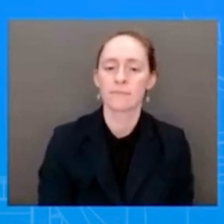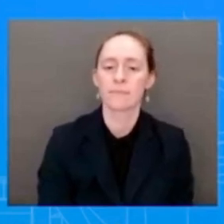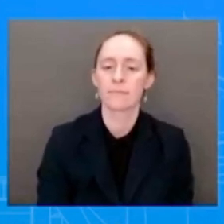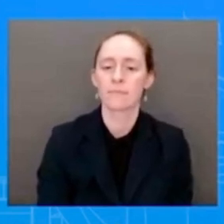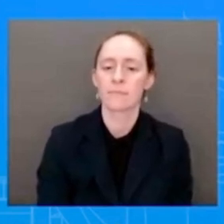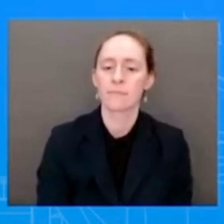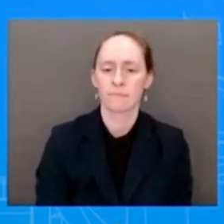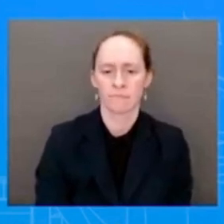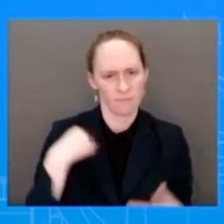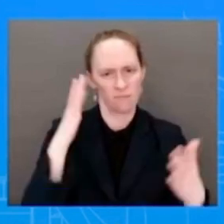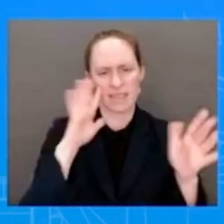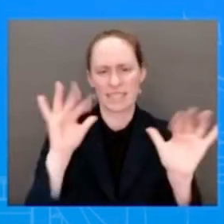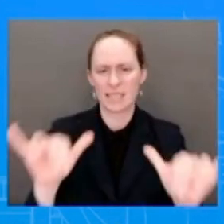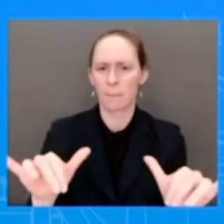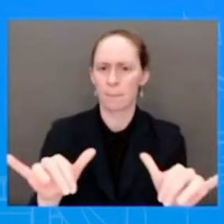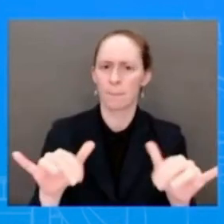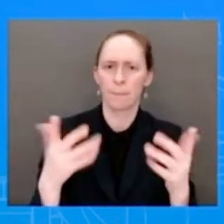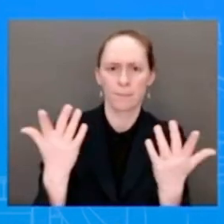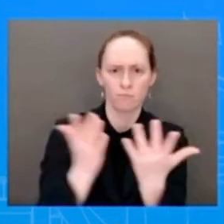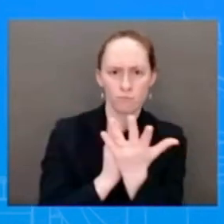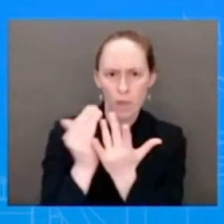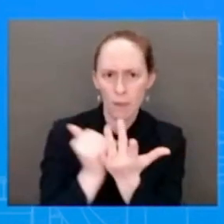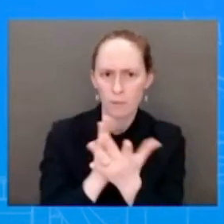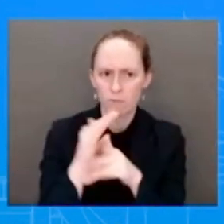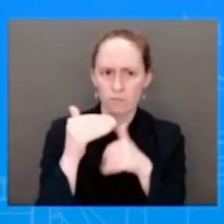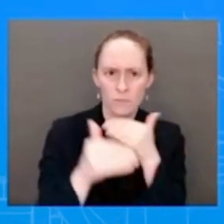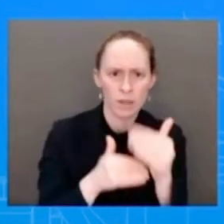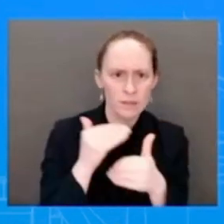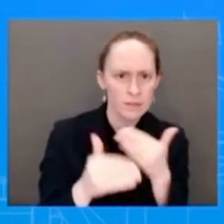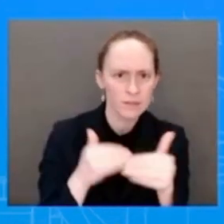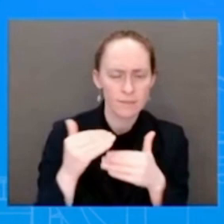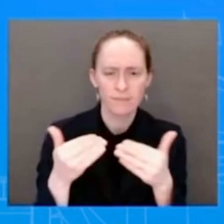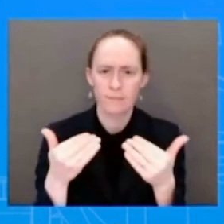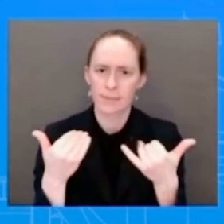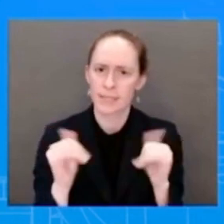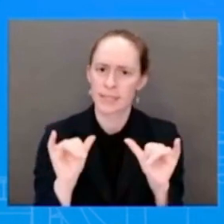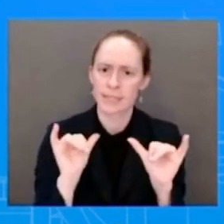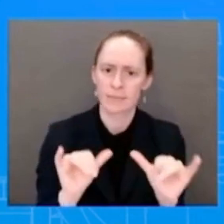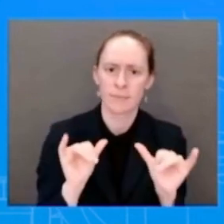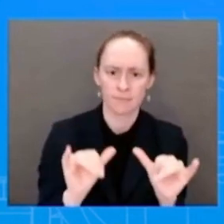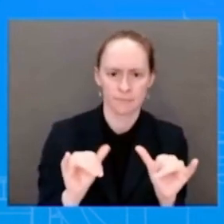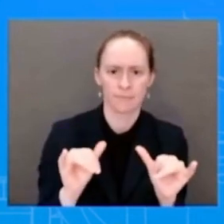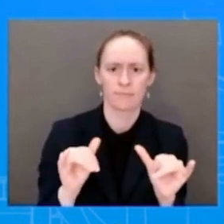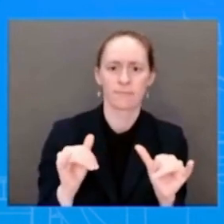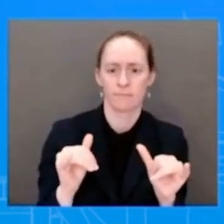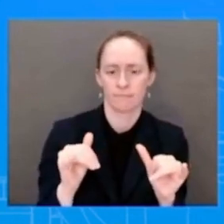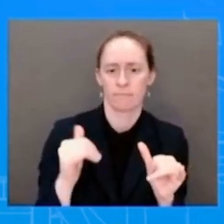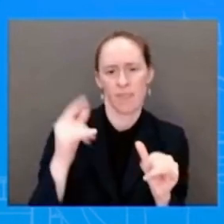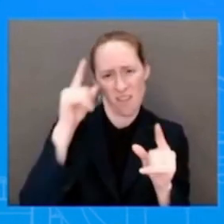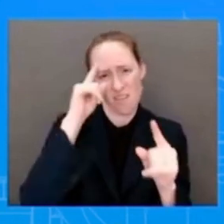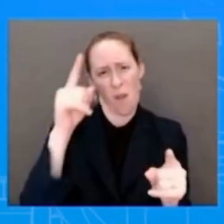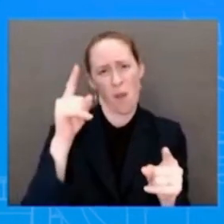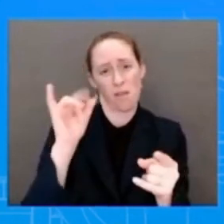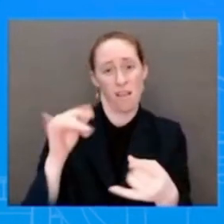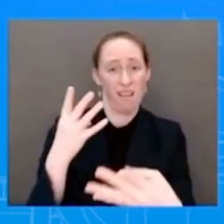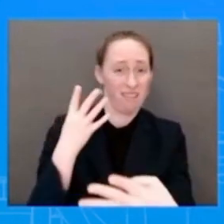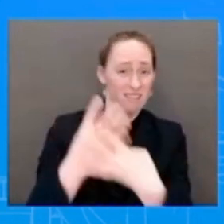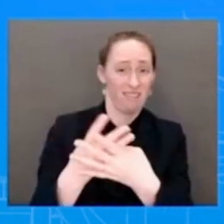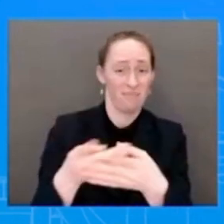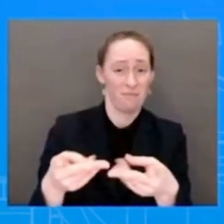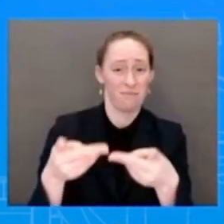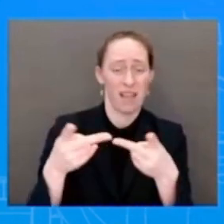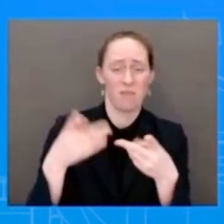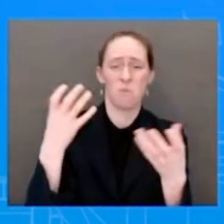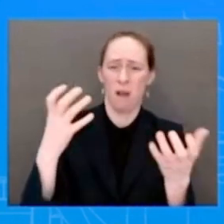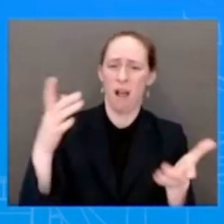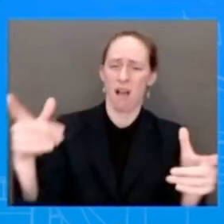the detainee population at Guantanamo Bay and ultimately closing the facility. That is still where we stand. The Department of